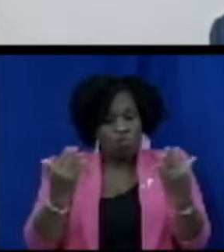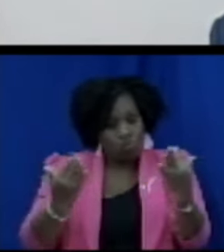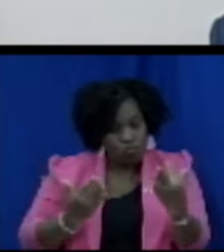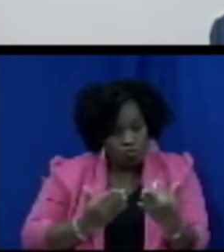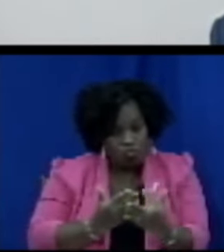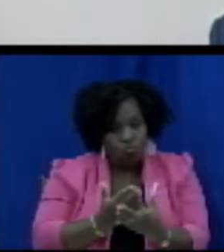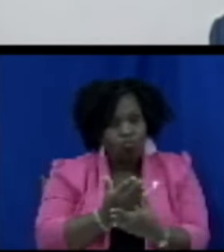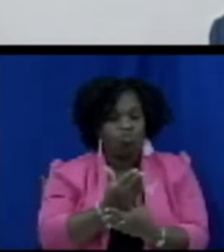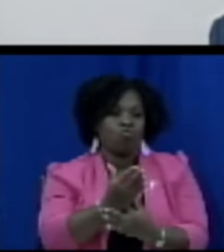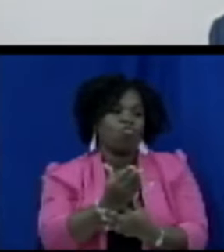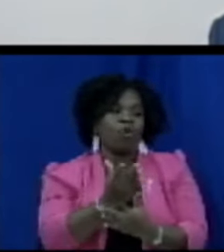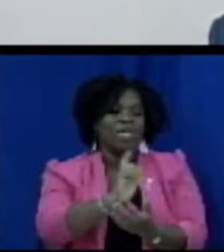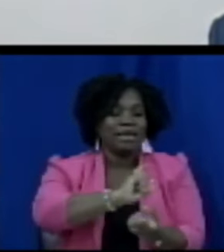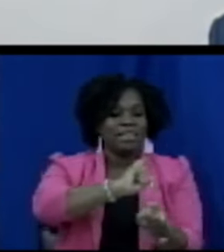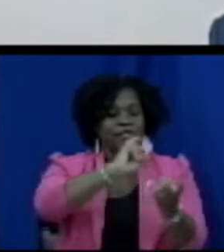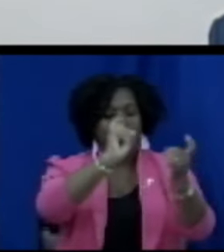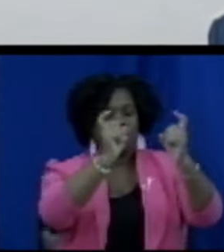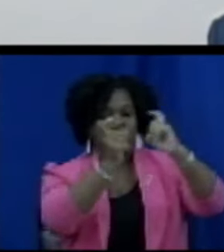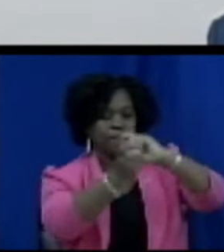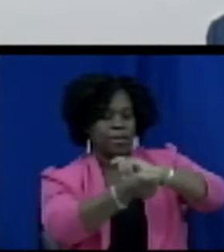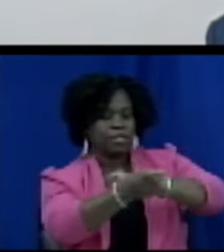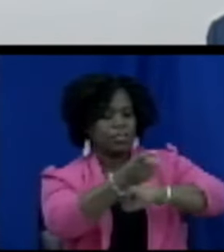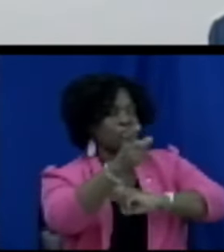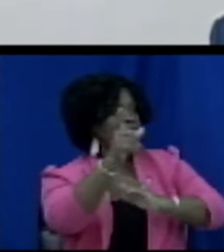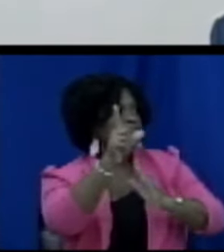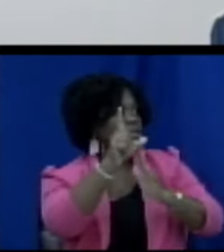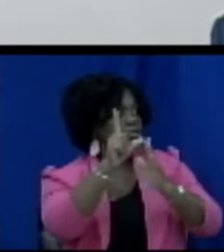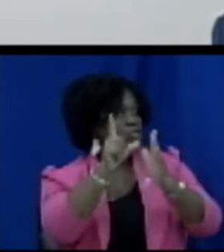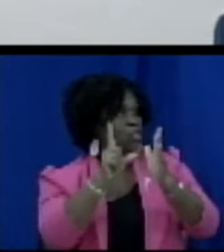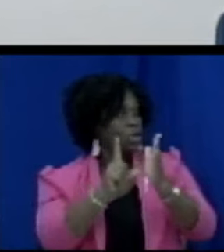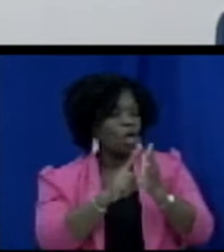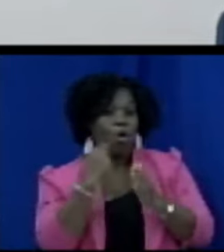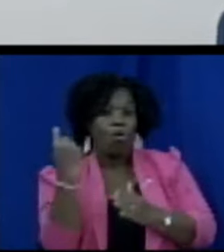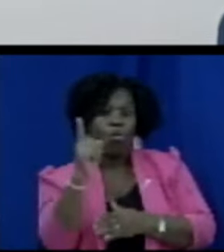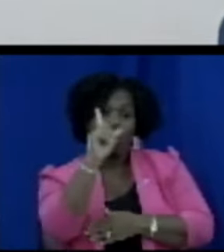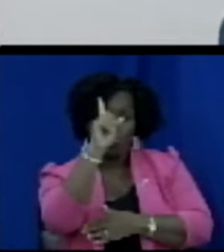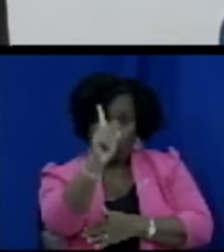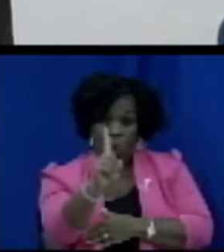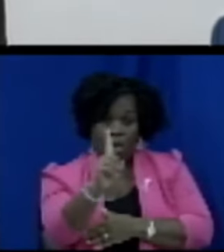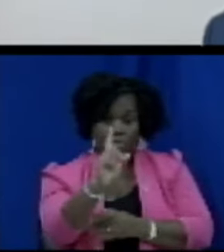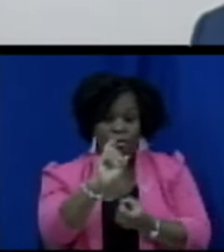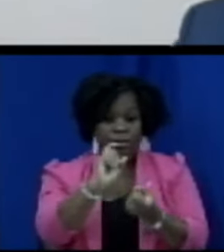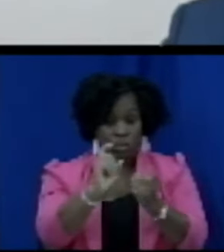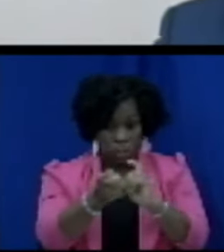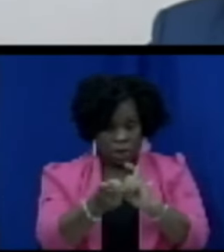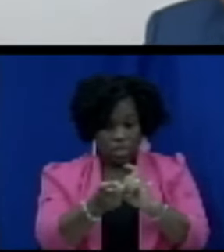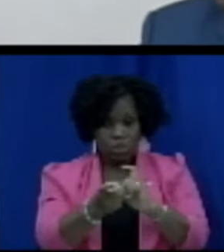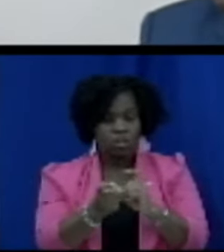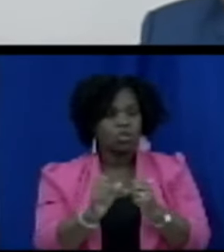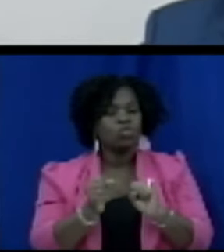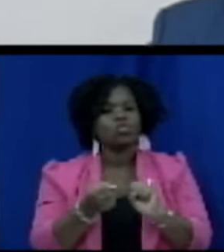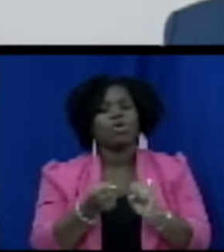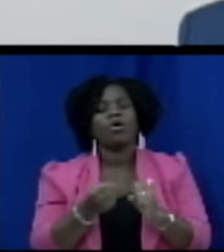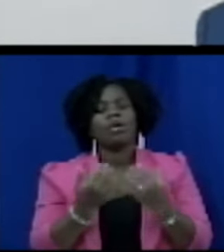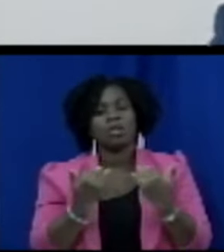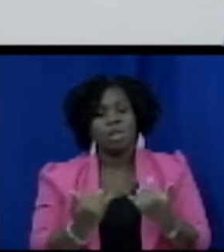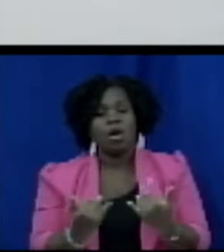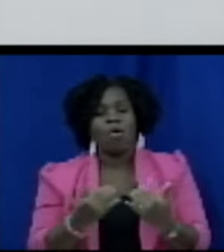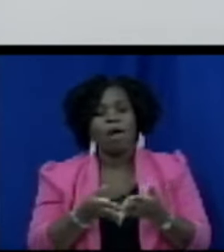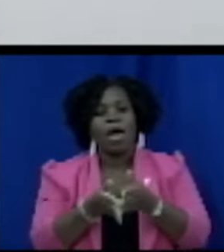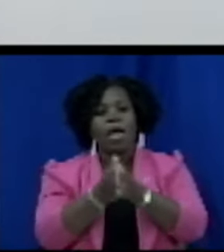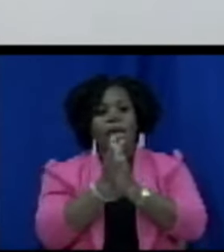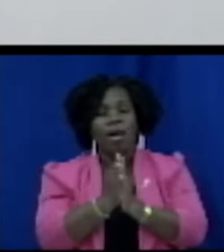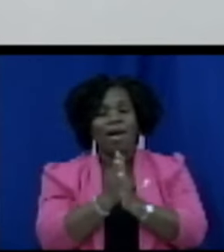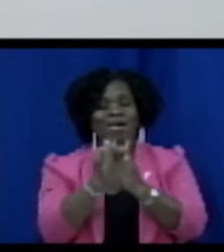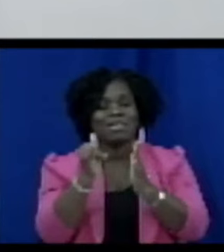the committee stage. There has only been one amendment. I therefore ask that this